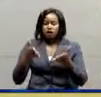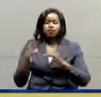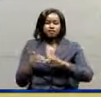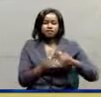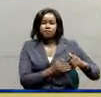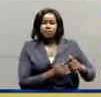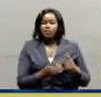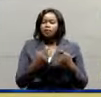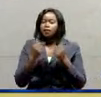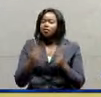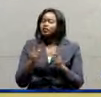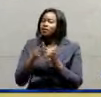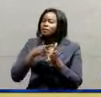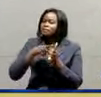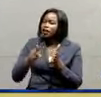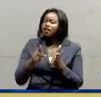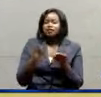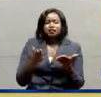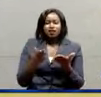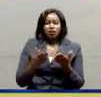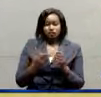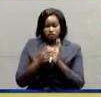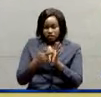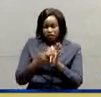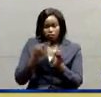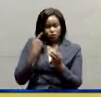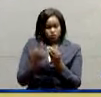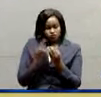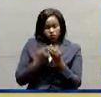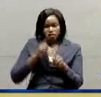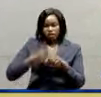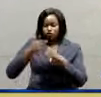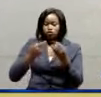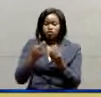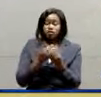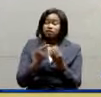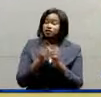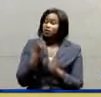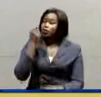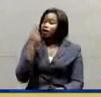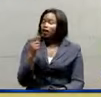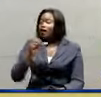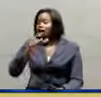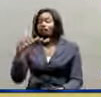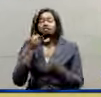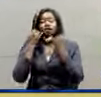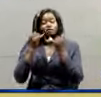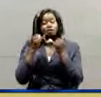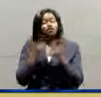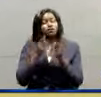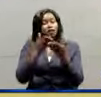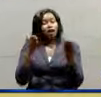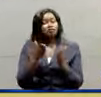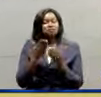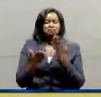like peeling an onion. And as you peel the onion, you realize that there is some other information that you had not